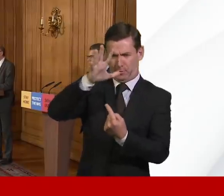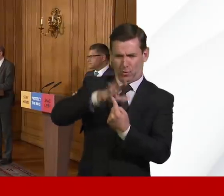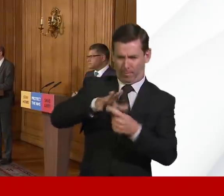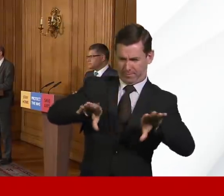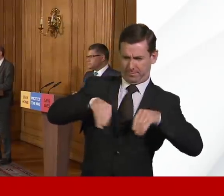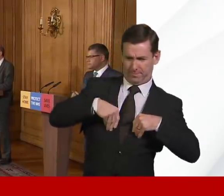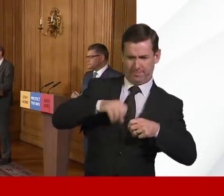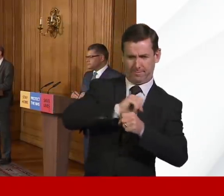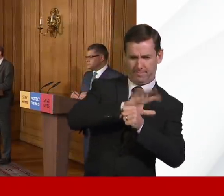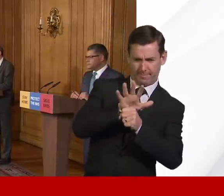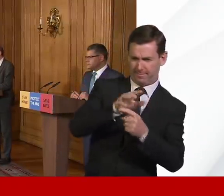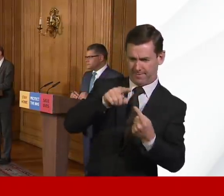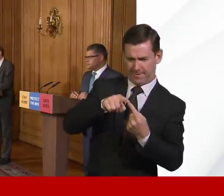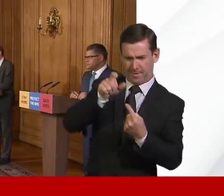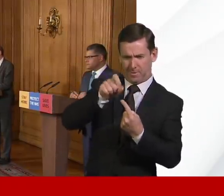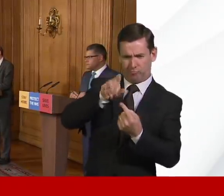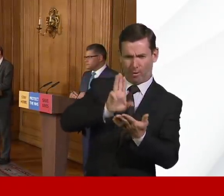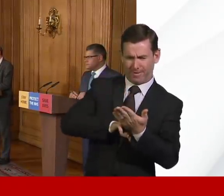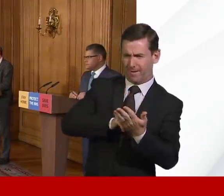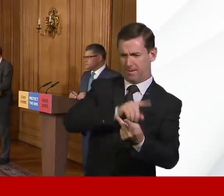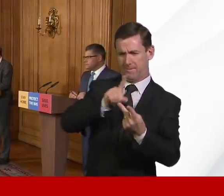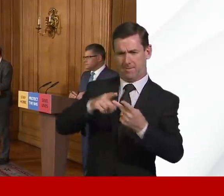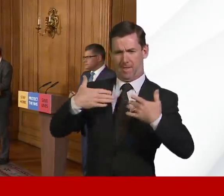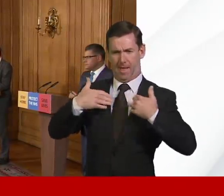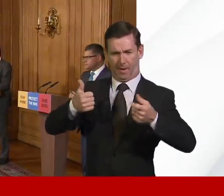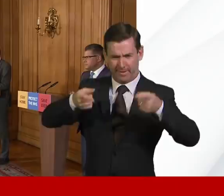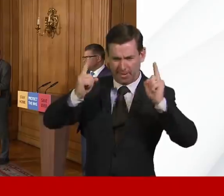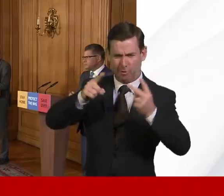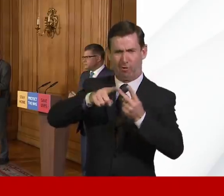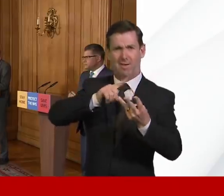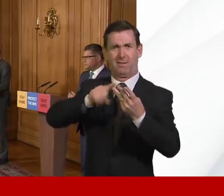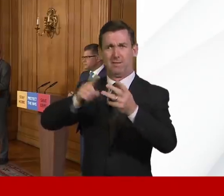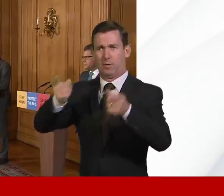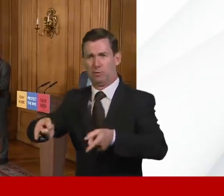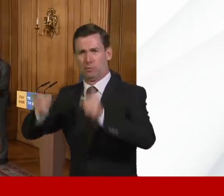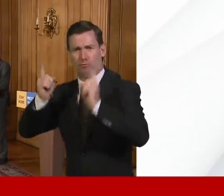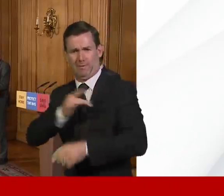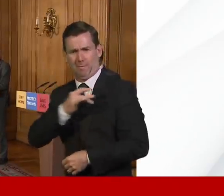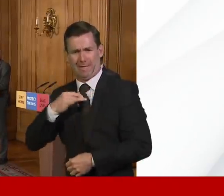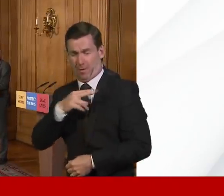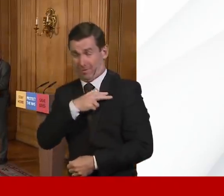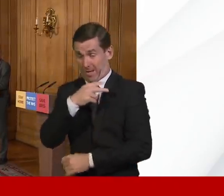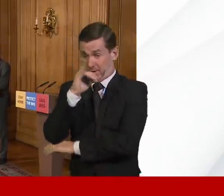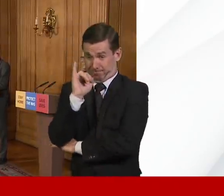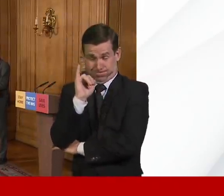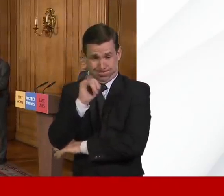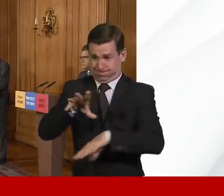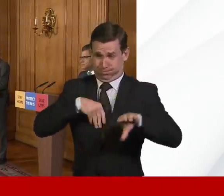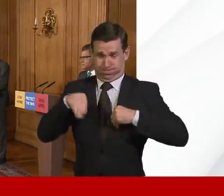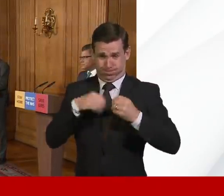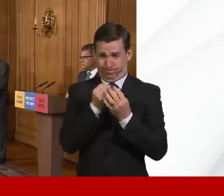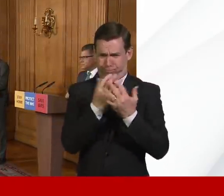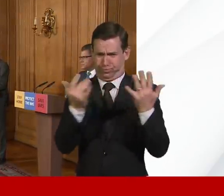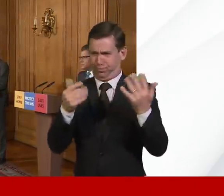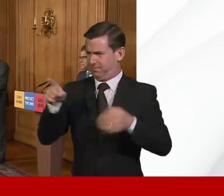with the Prime Minister and members of his Cabinet and officials, some of them are going down like flies. How can you run an